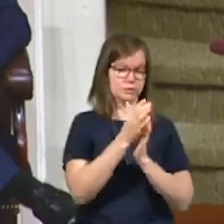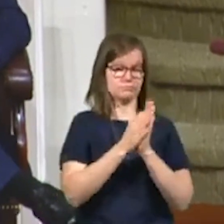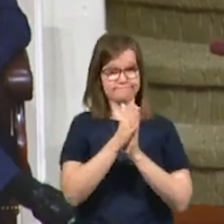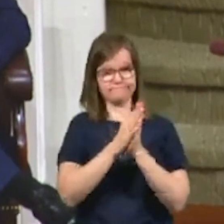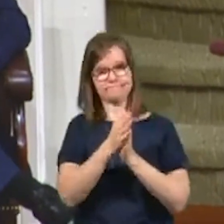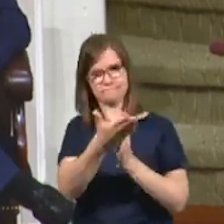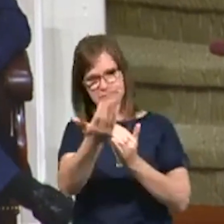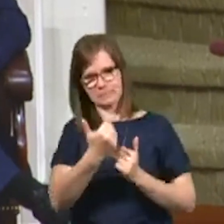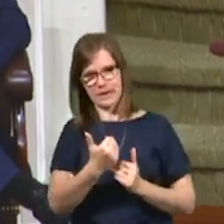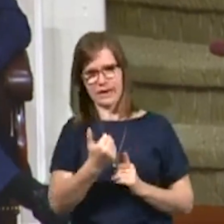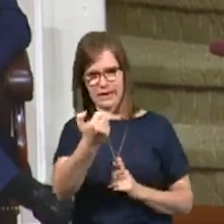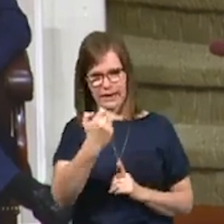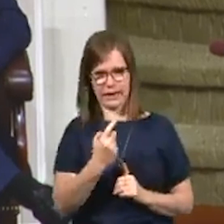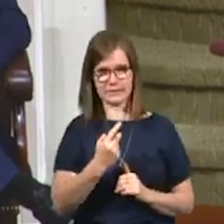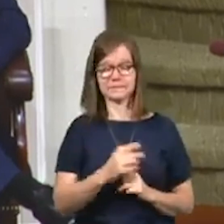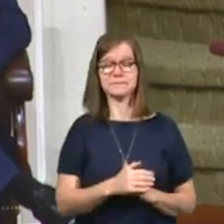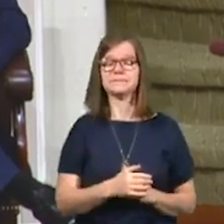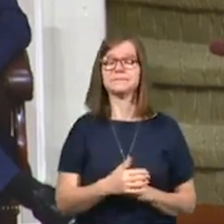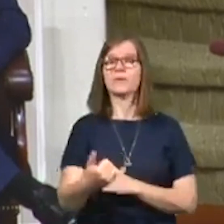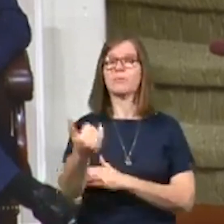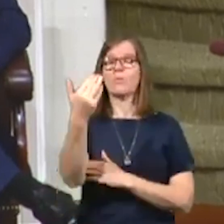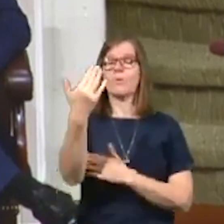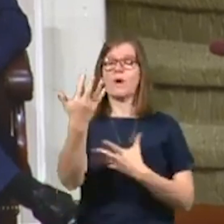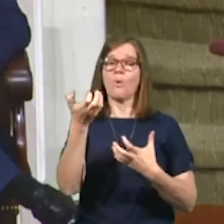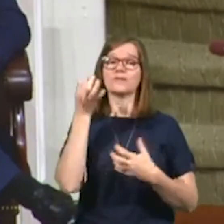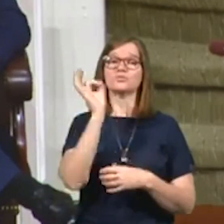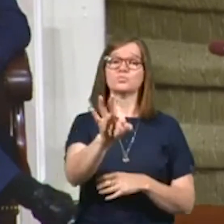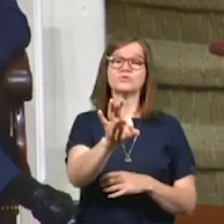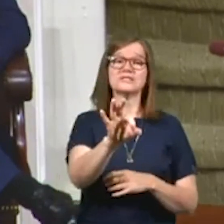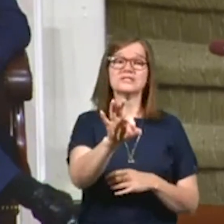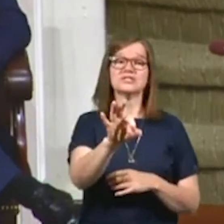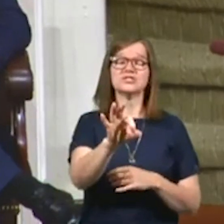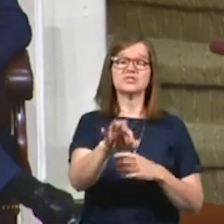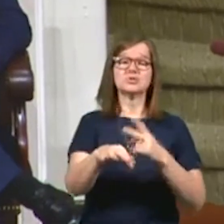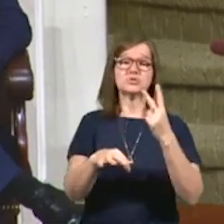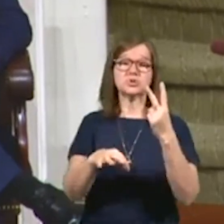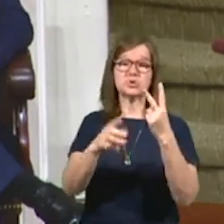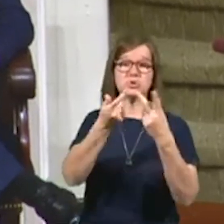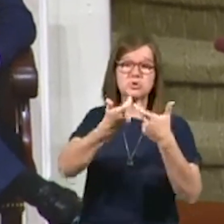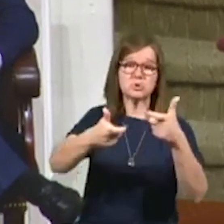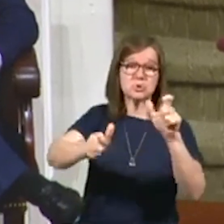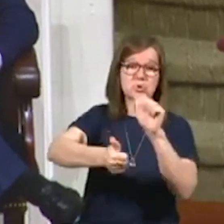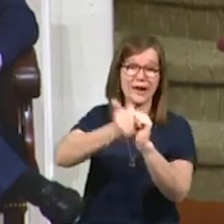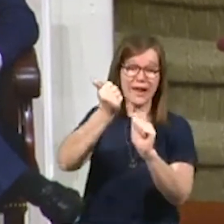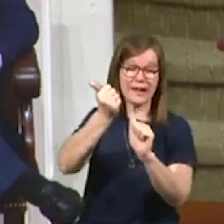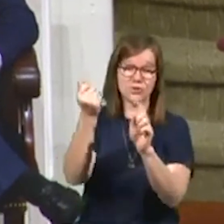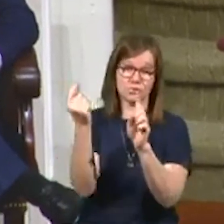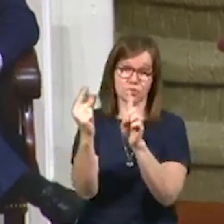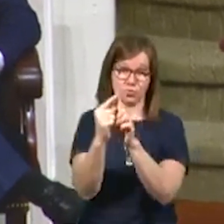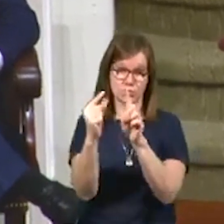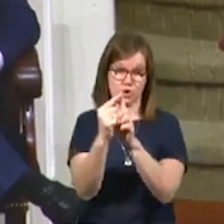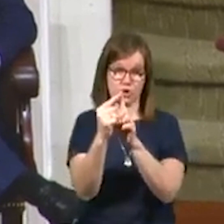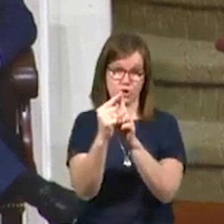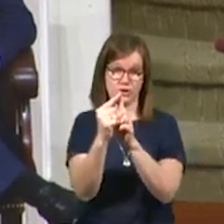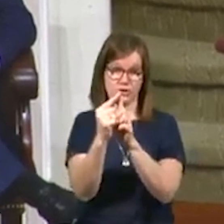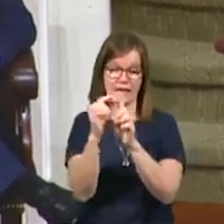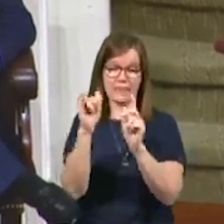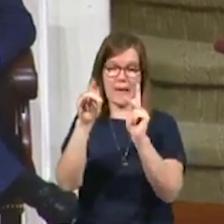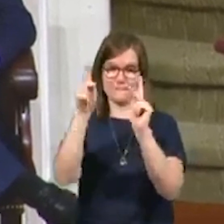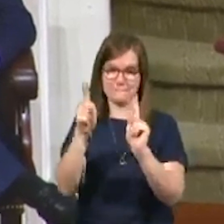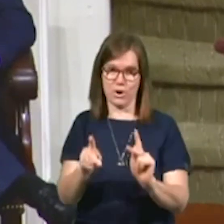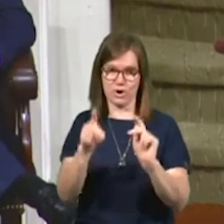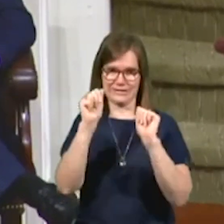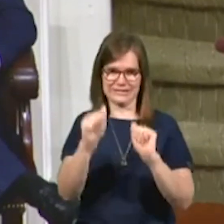this morning. I want to preach on the two greatest words that a person can ever